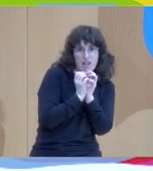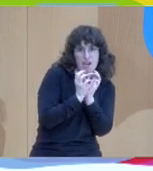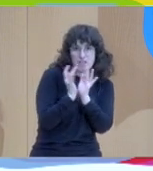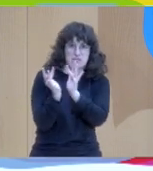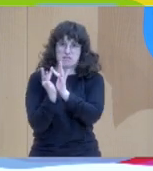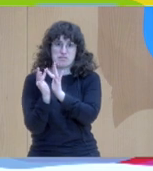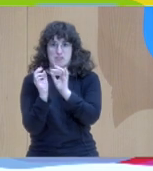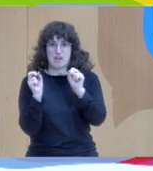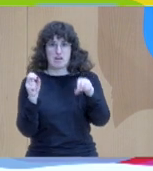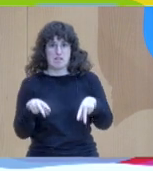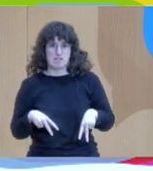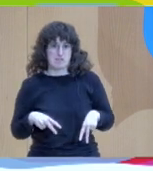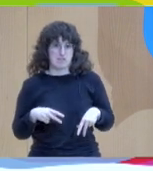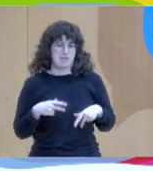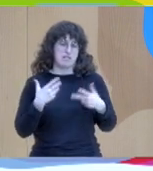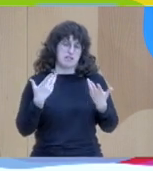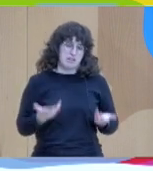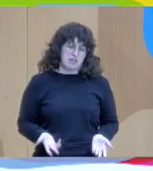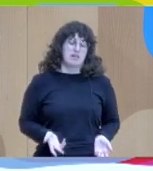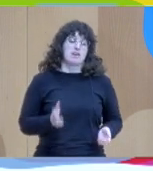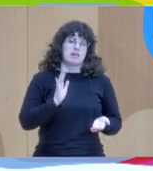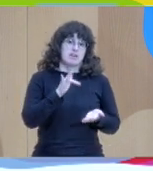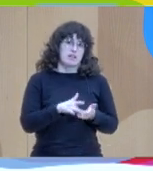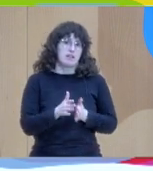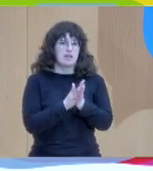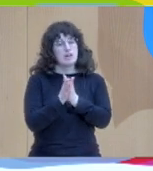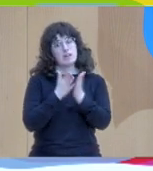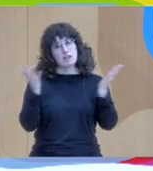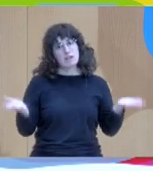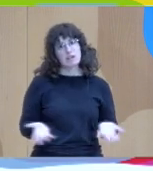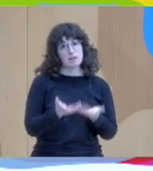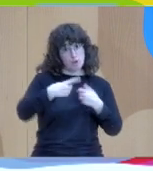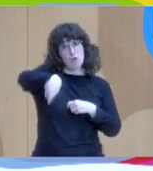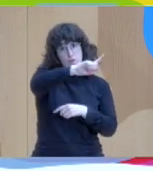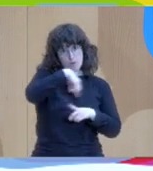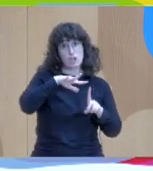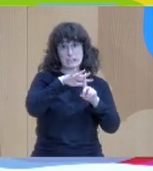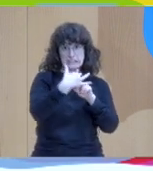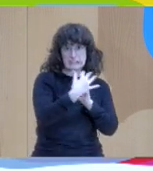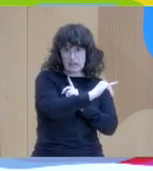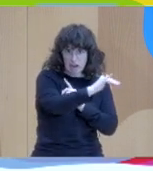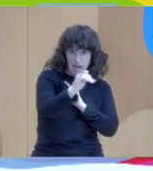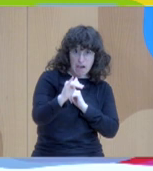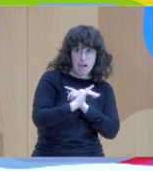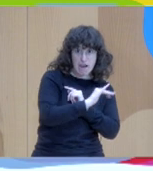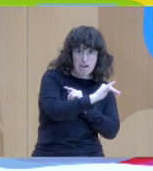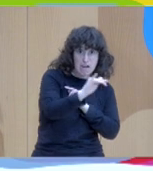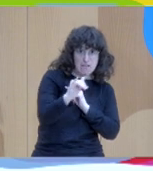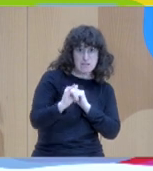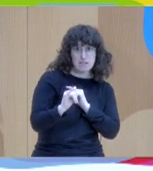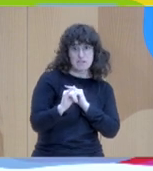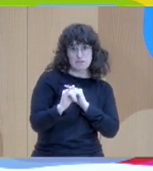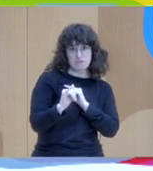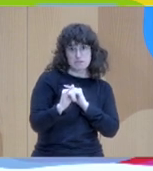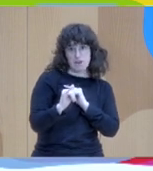medical doctors, so on. Okay. How about these cases that you have? These muddled cases, these complex cases,